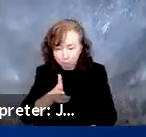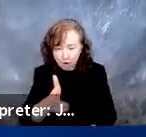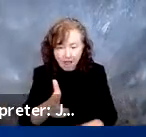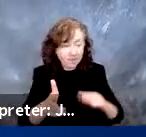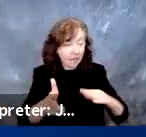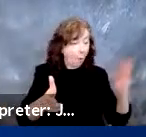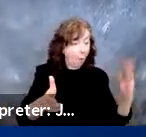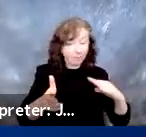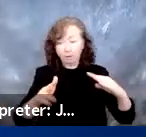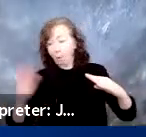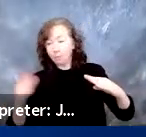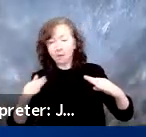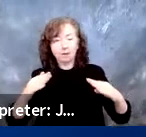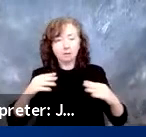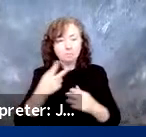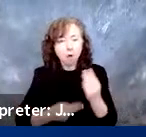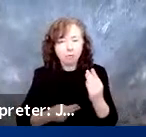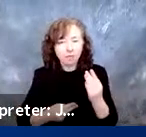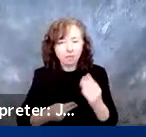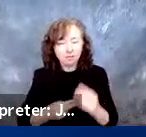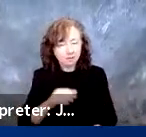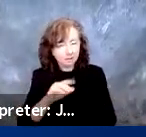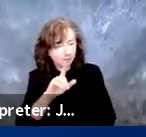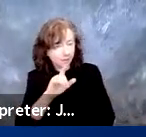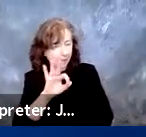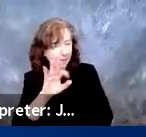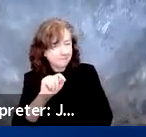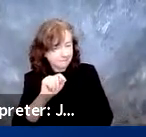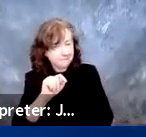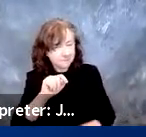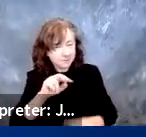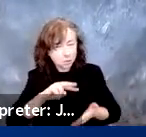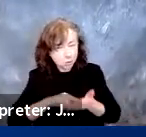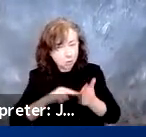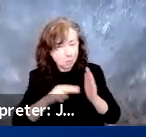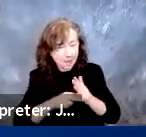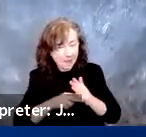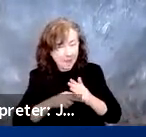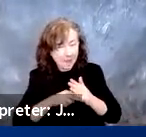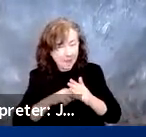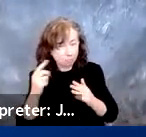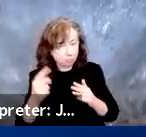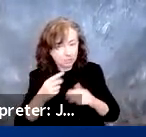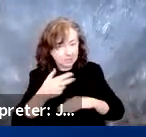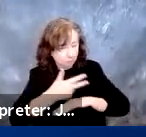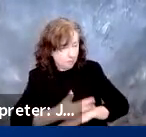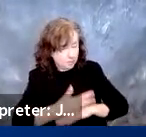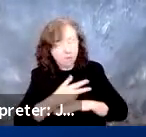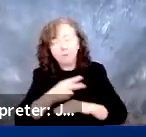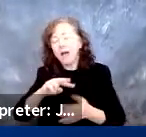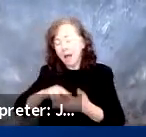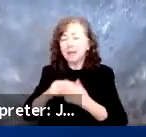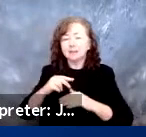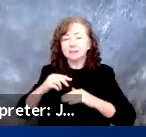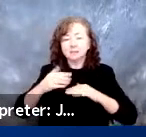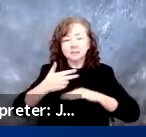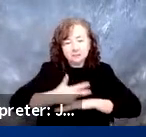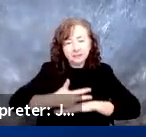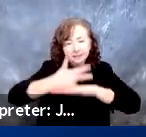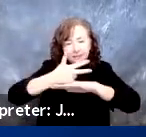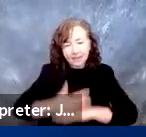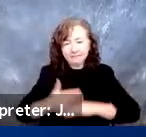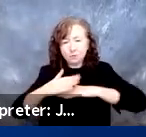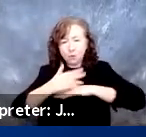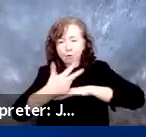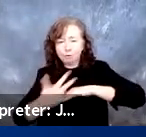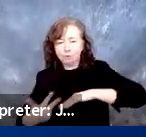When you say lifts, I'm assuming it probably means just entry. A lift or a ramp that can go out both sides of the vehicle.